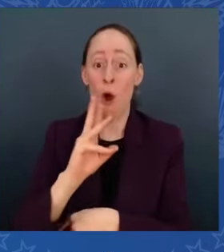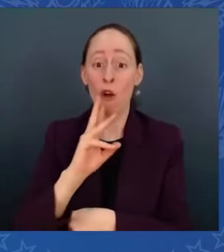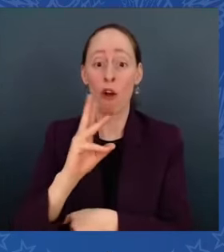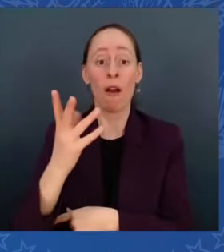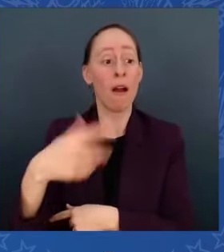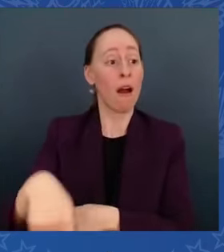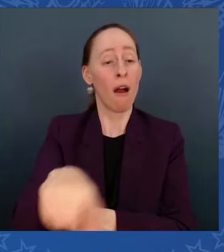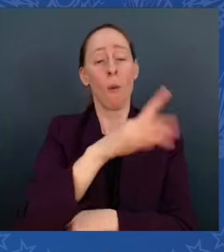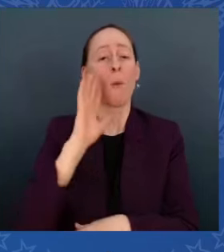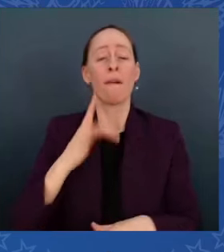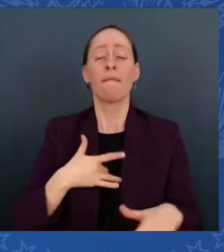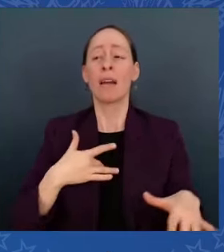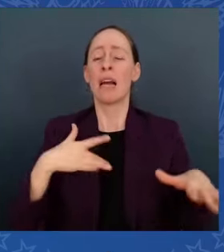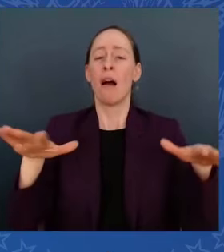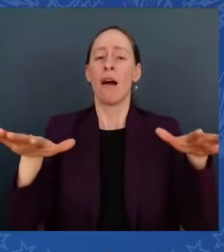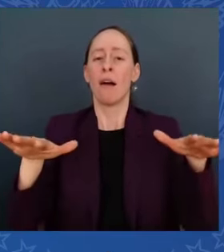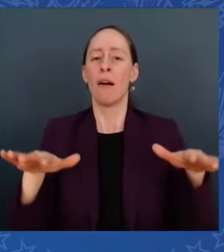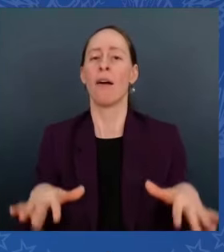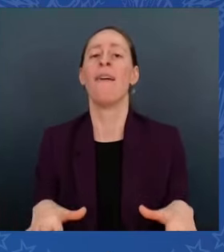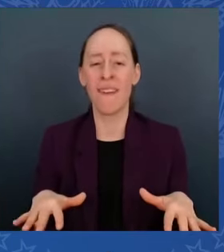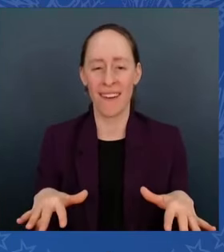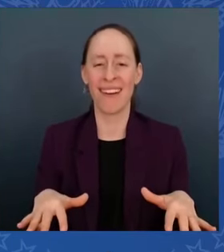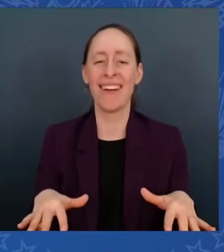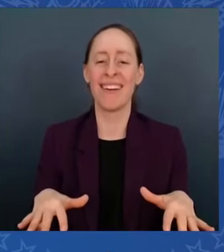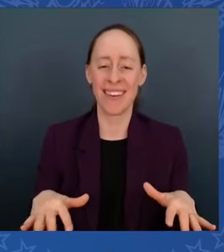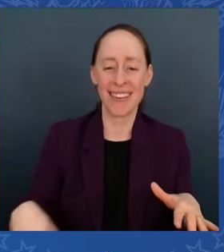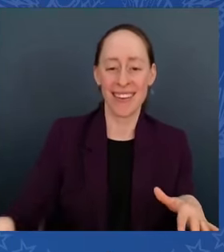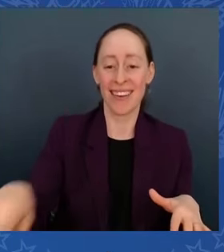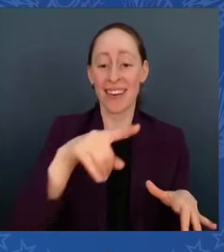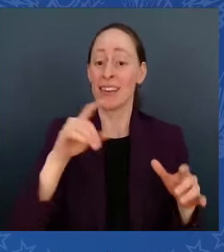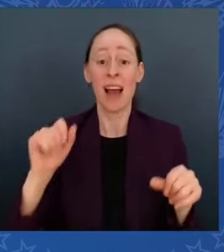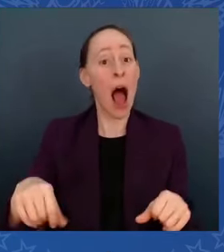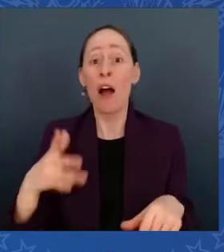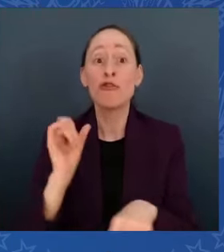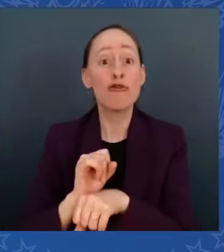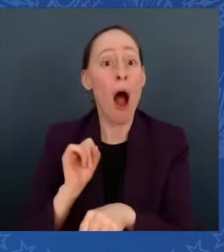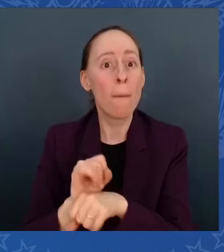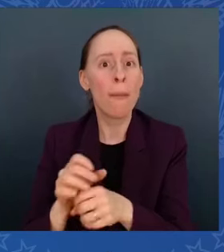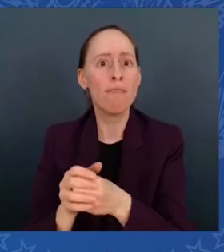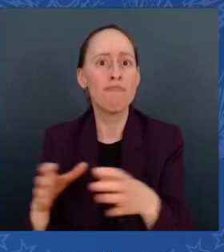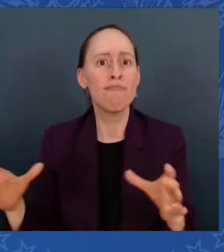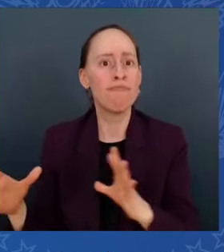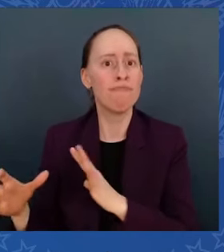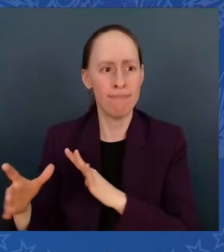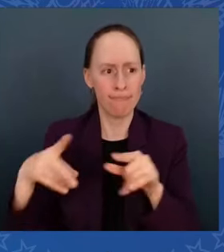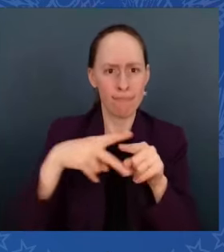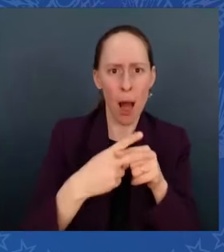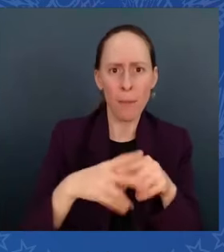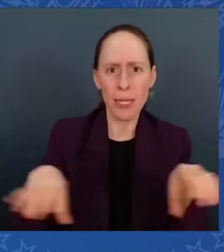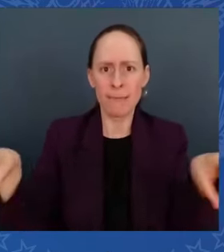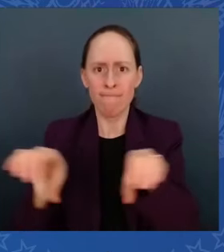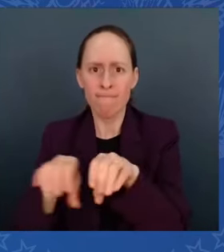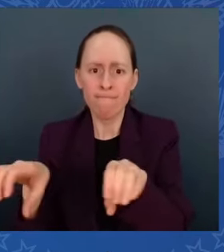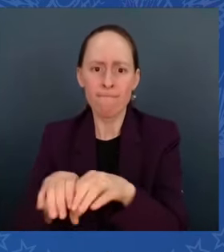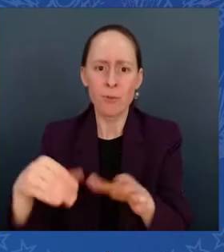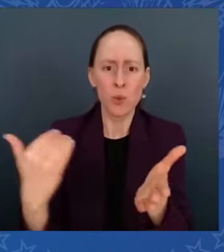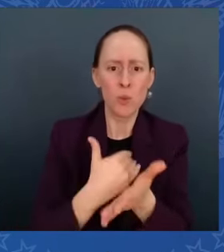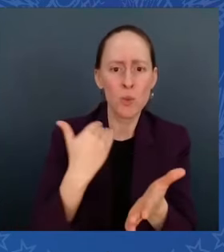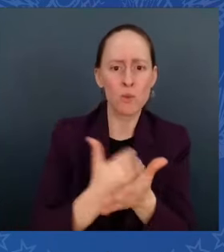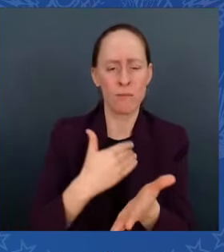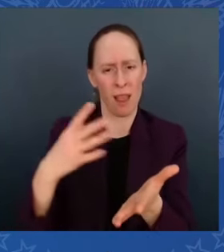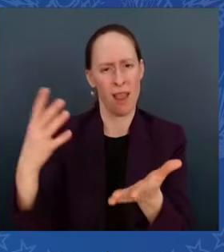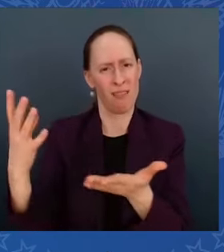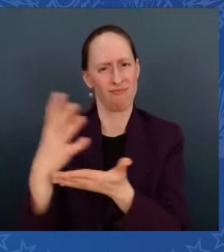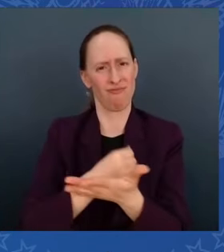communities — jobs of plumbers, pipe fitters, laborers, engineers — good-paying jobs you can make a serious living with without a college